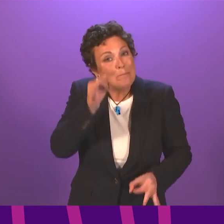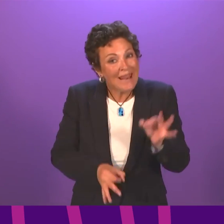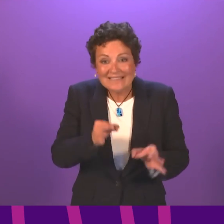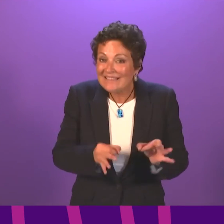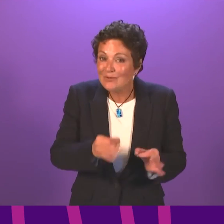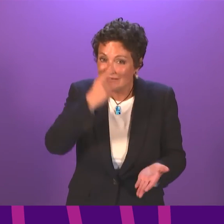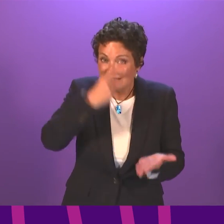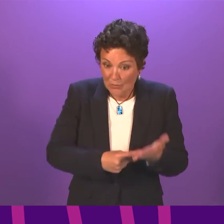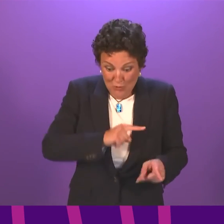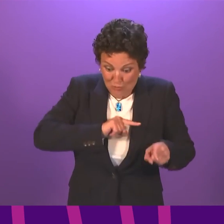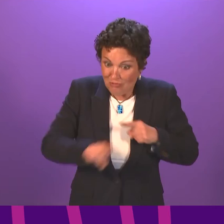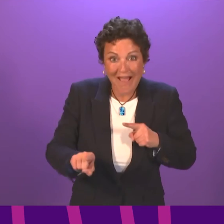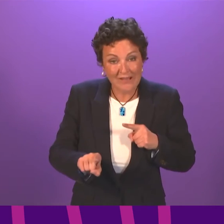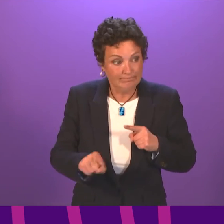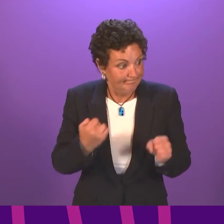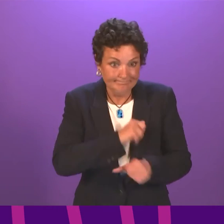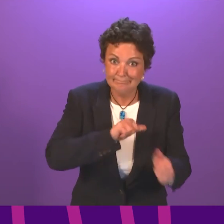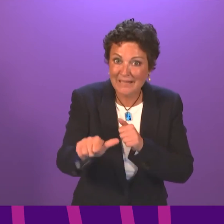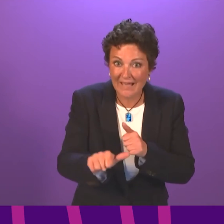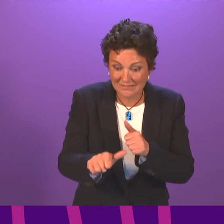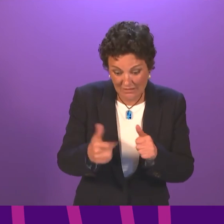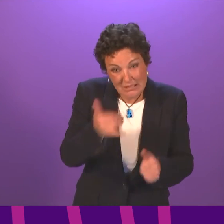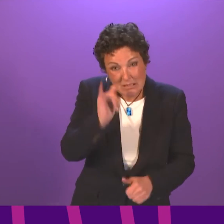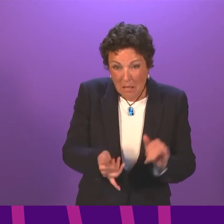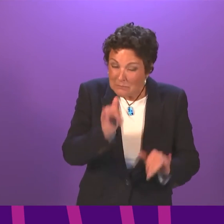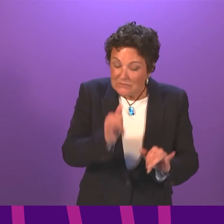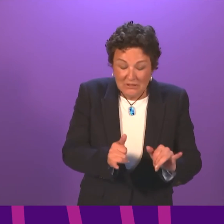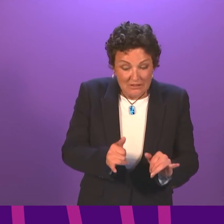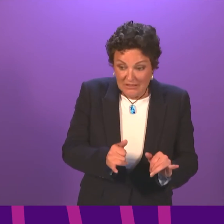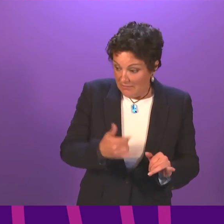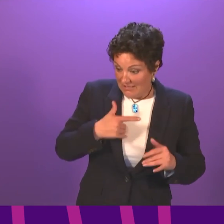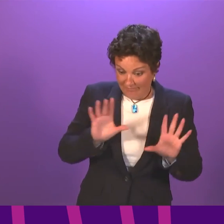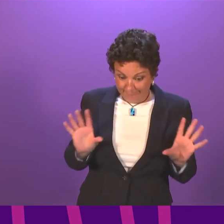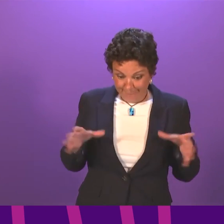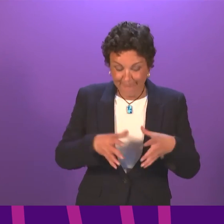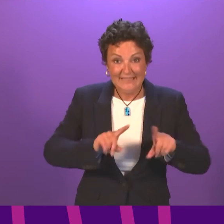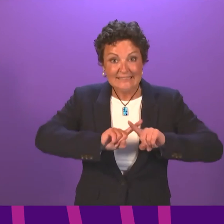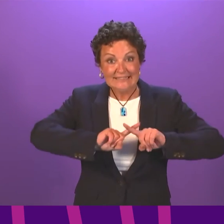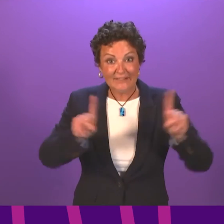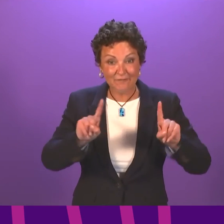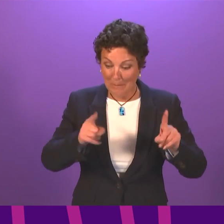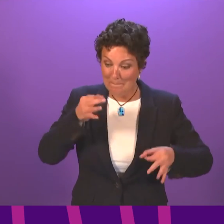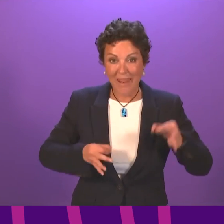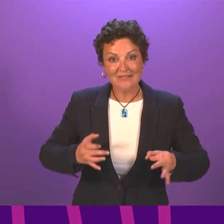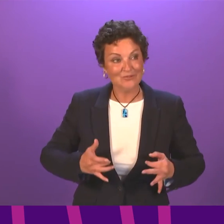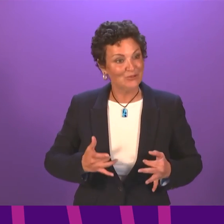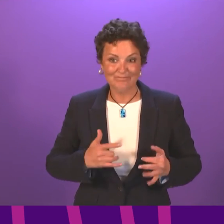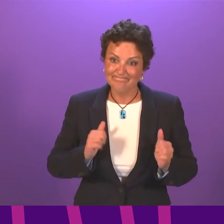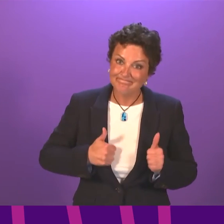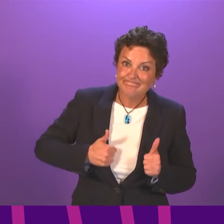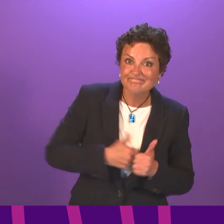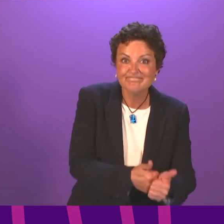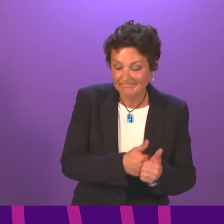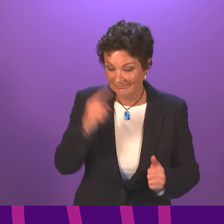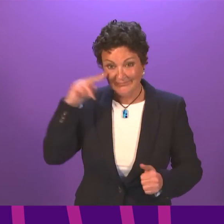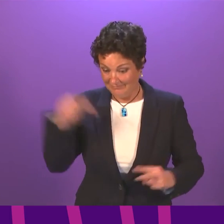are trying to do the best and coming to these judgments and often from different political persuasions coming to the same judgments. We will continue to